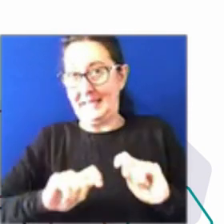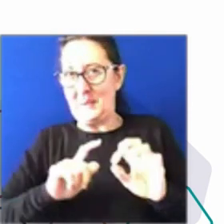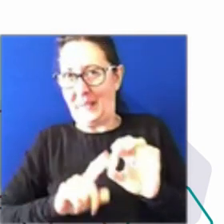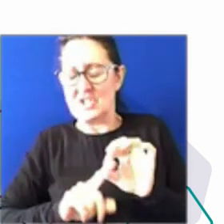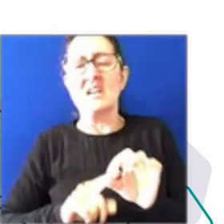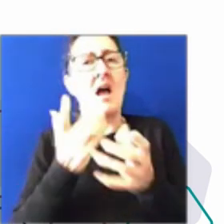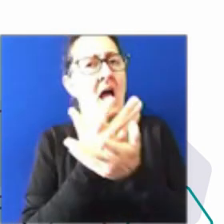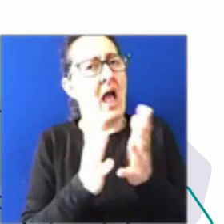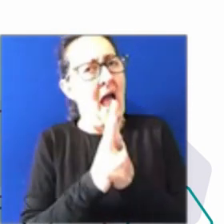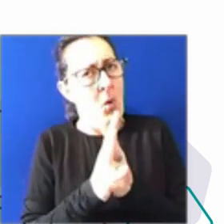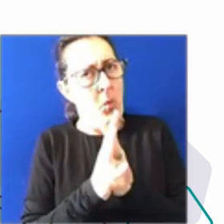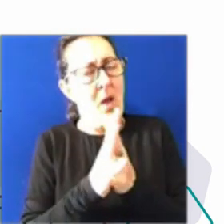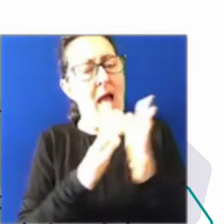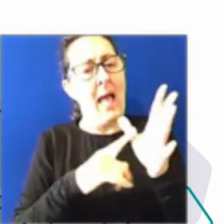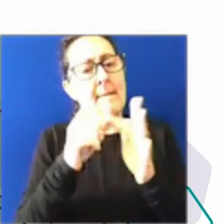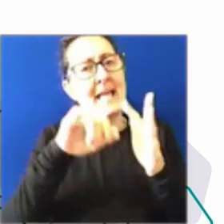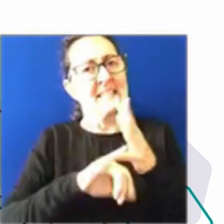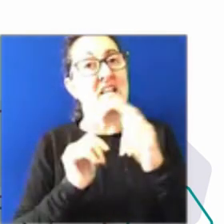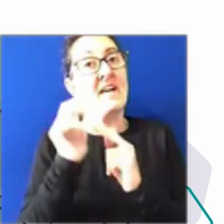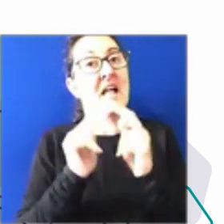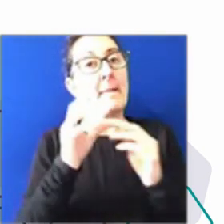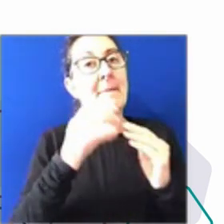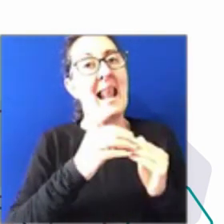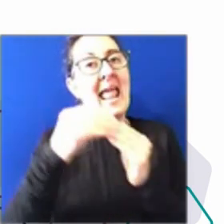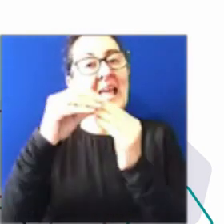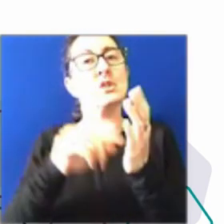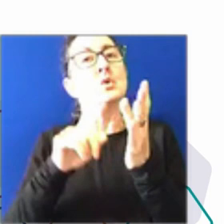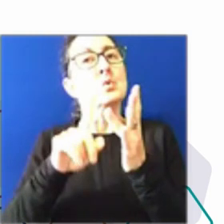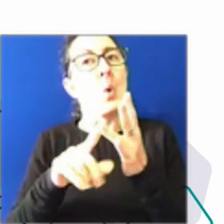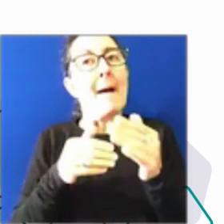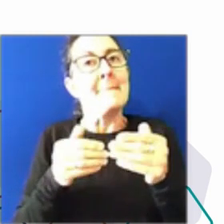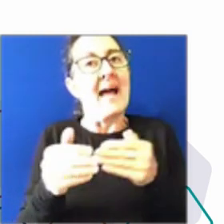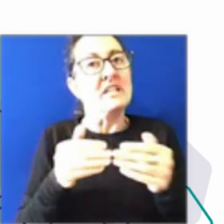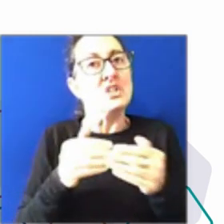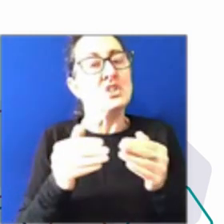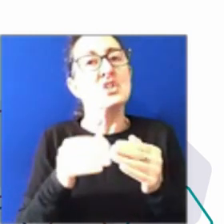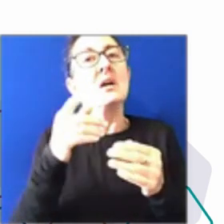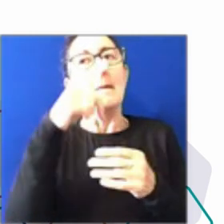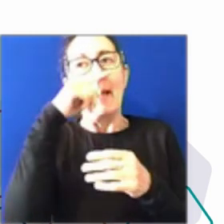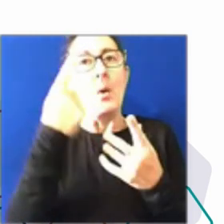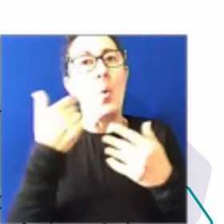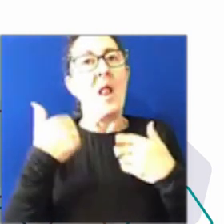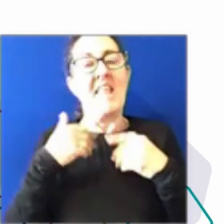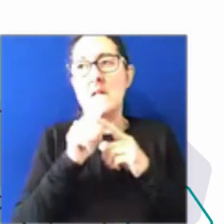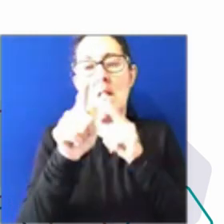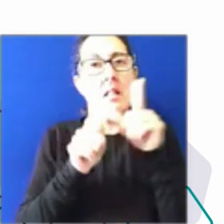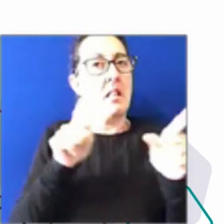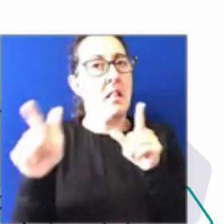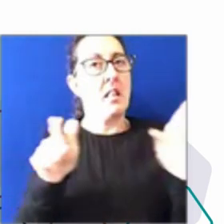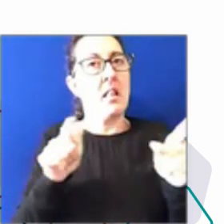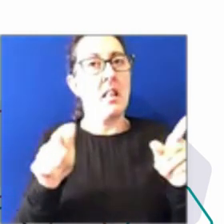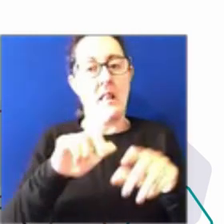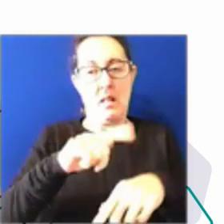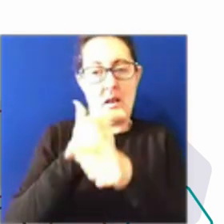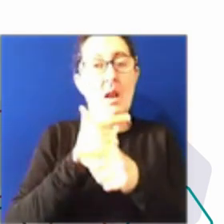developing leaders to manage those geographically dispersed teams, including staff who are working from home? And I